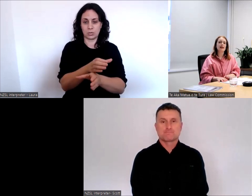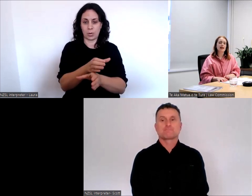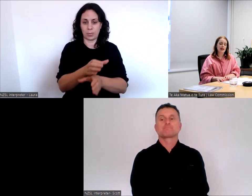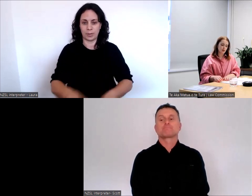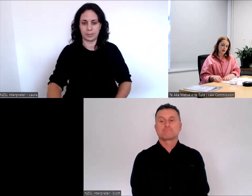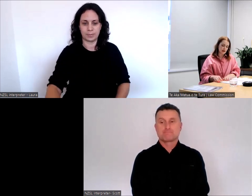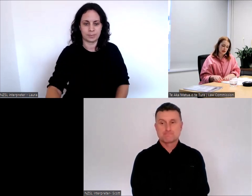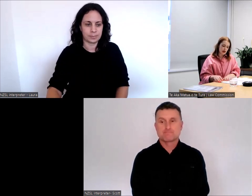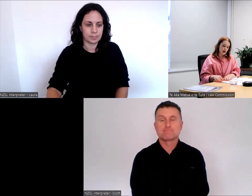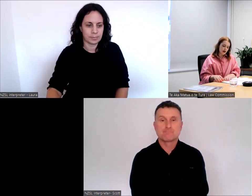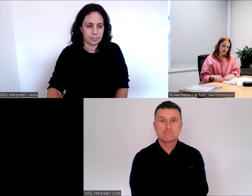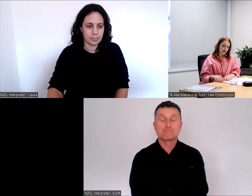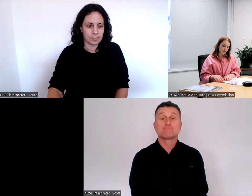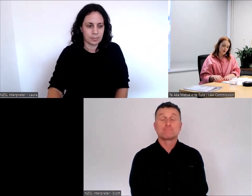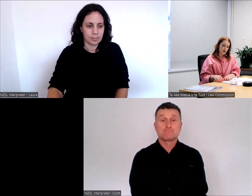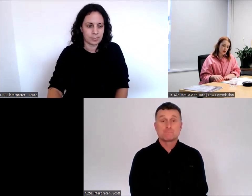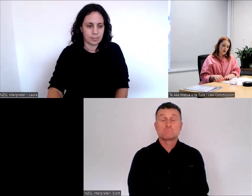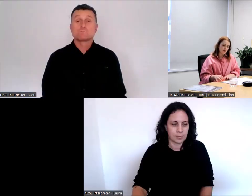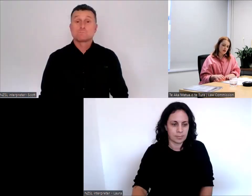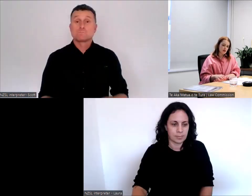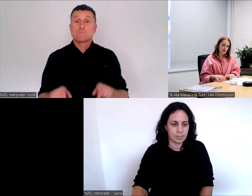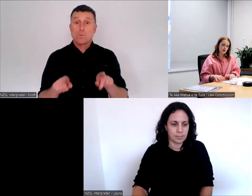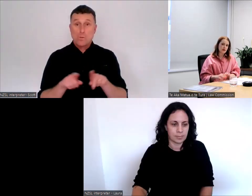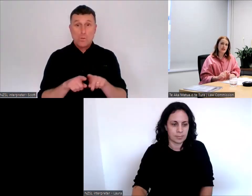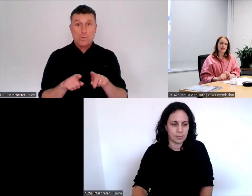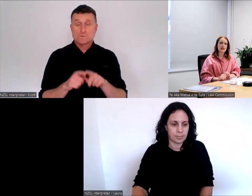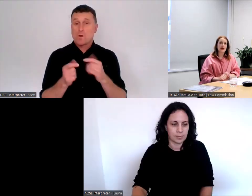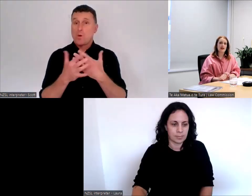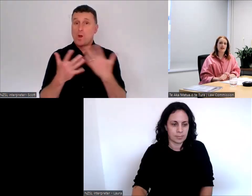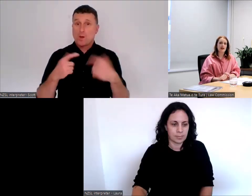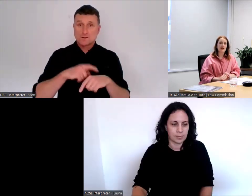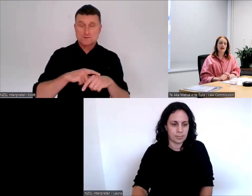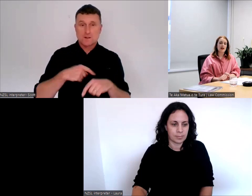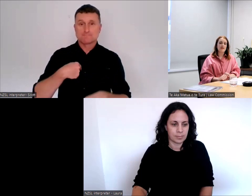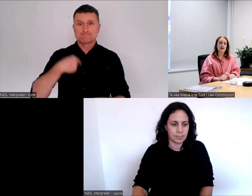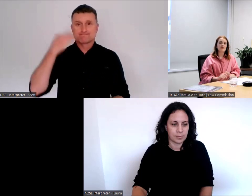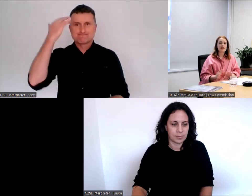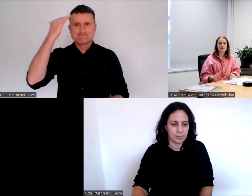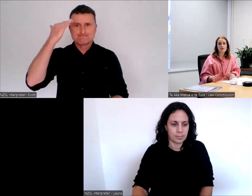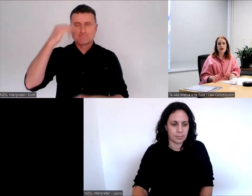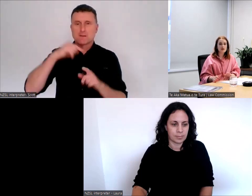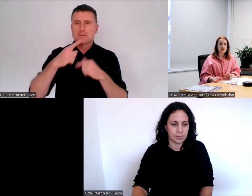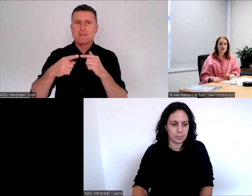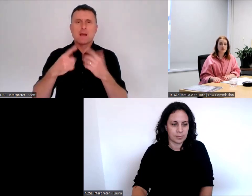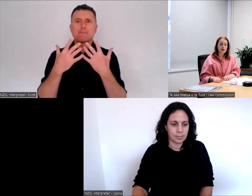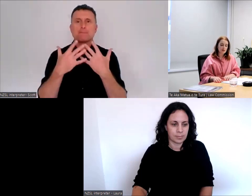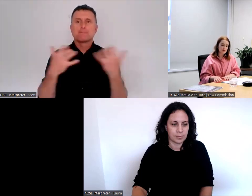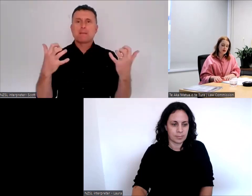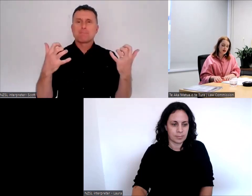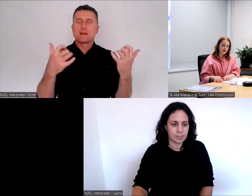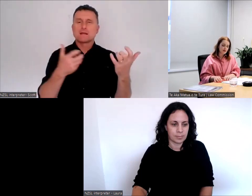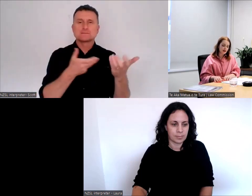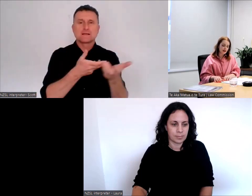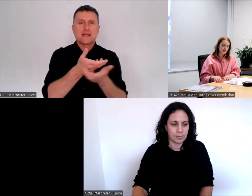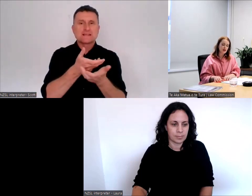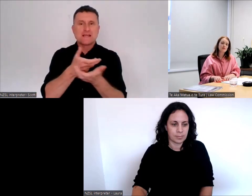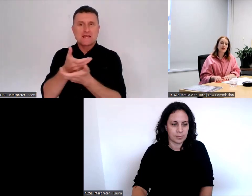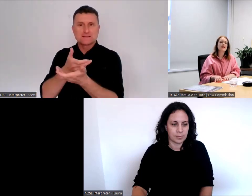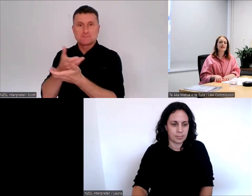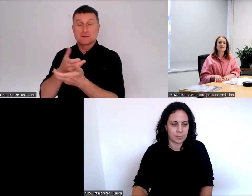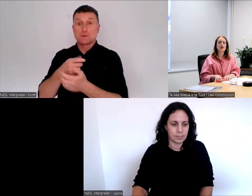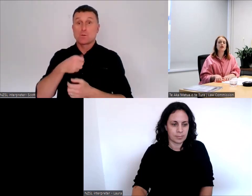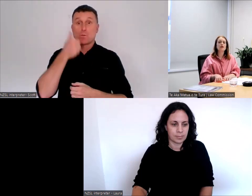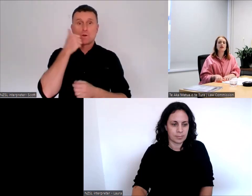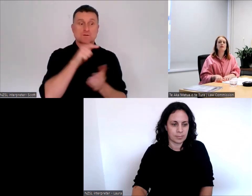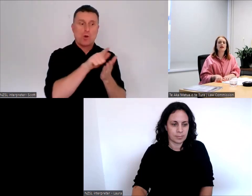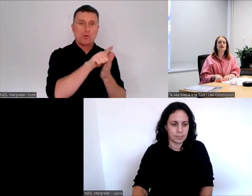about public engagement. We know that the laws in this area affect a wide range of people and can have a